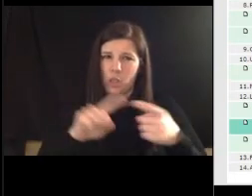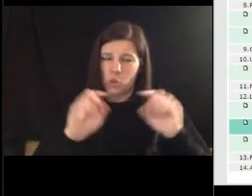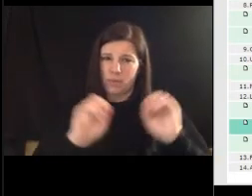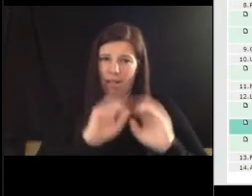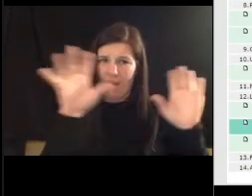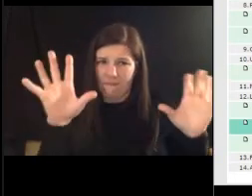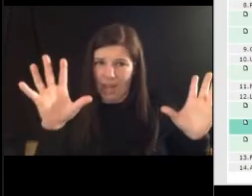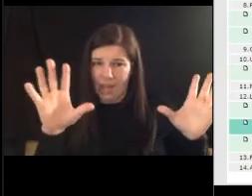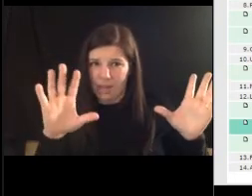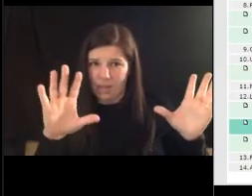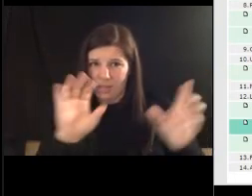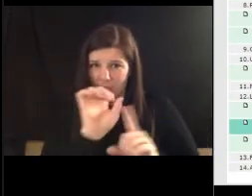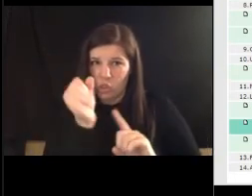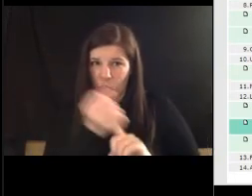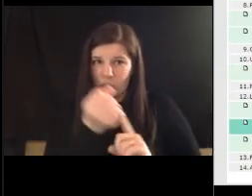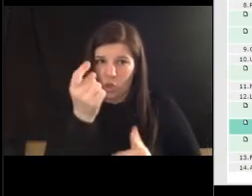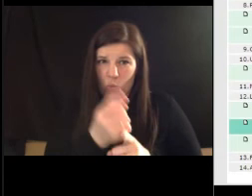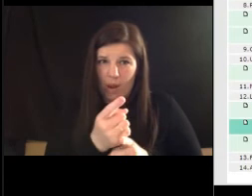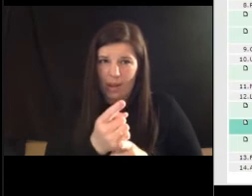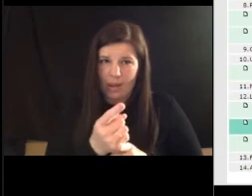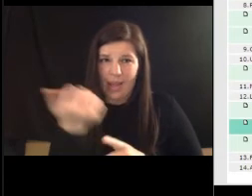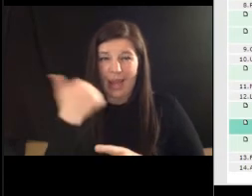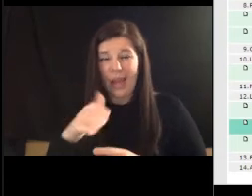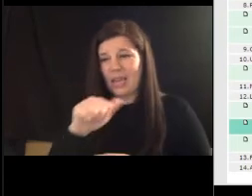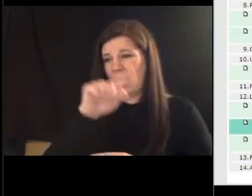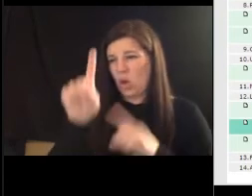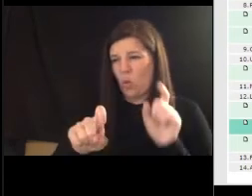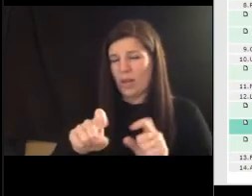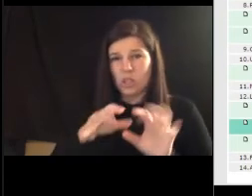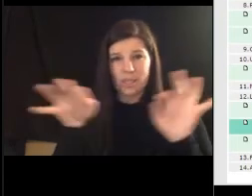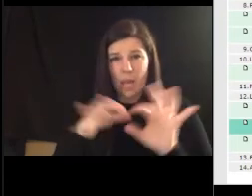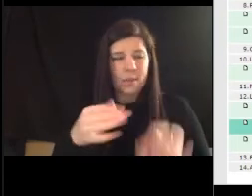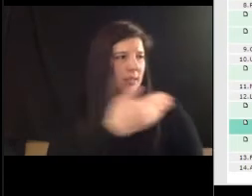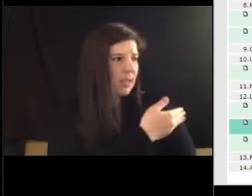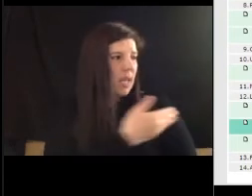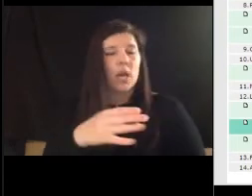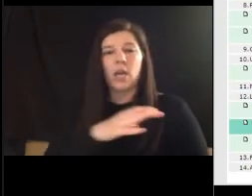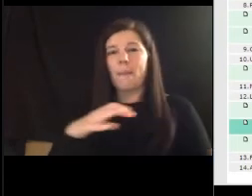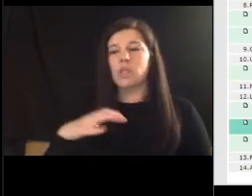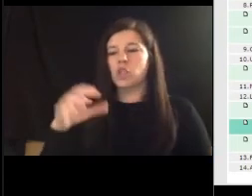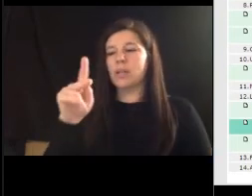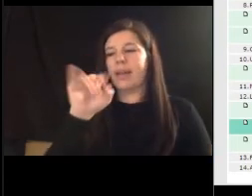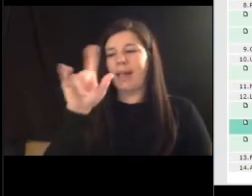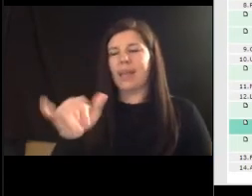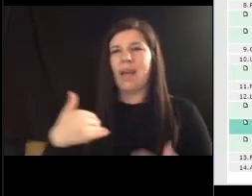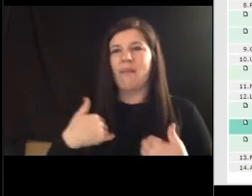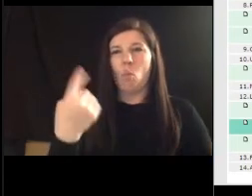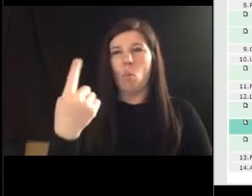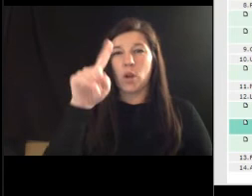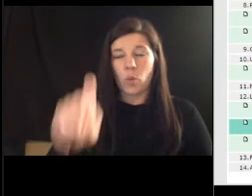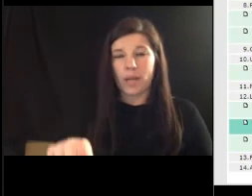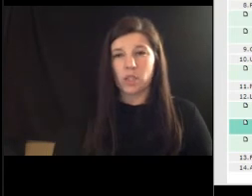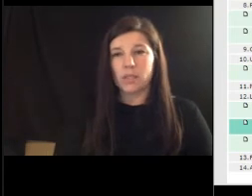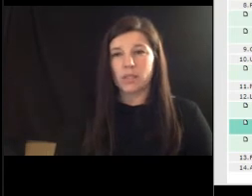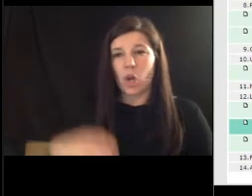let's hear questions and comments from my colleagues commissioner kelly i see your hand yes i just have one question is the reason that we're